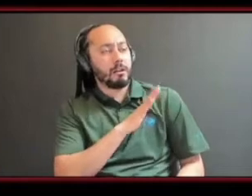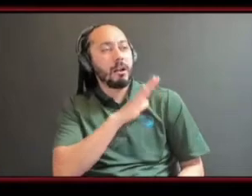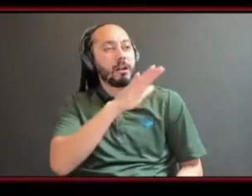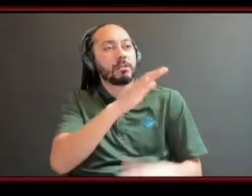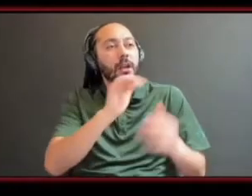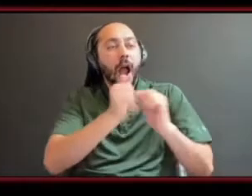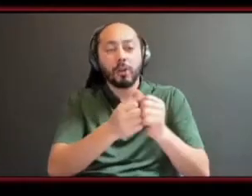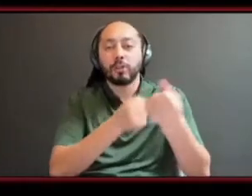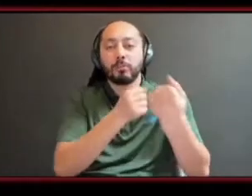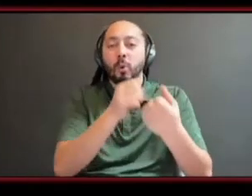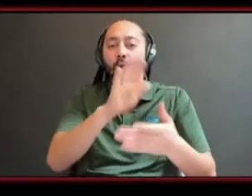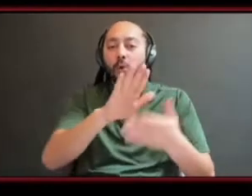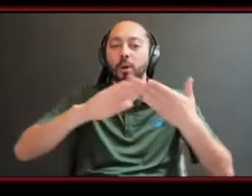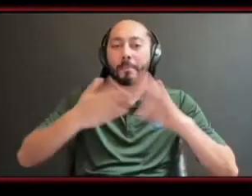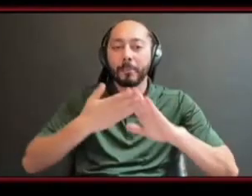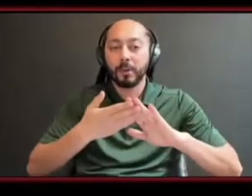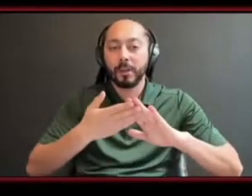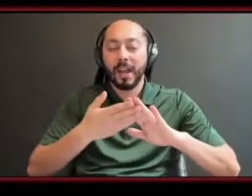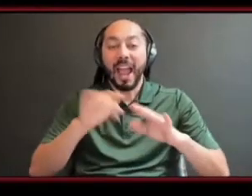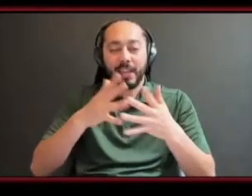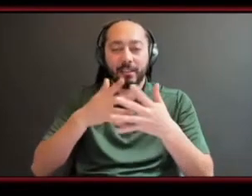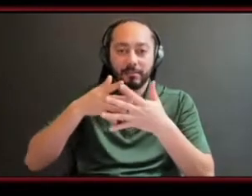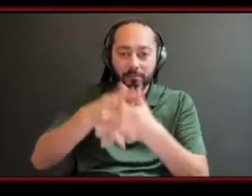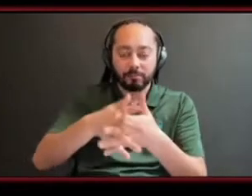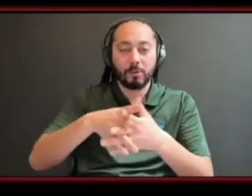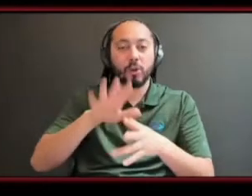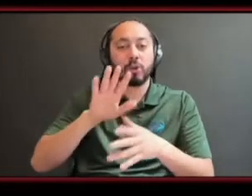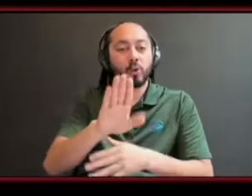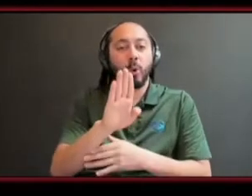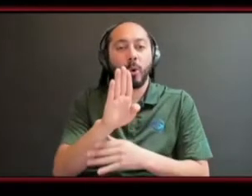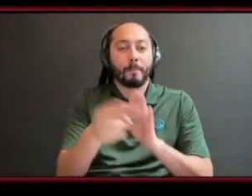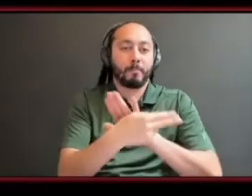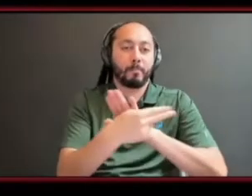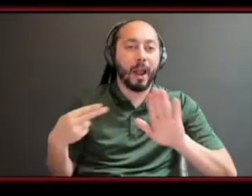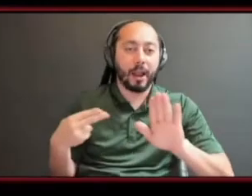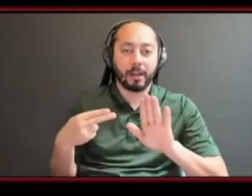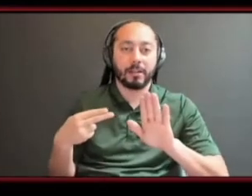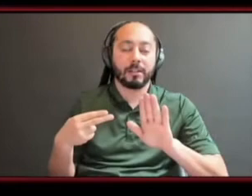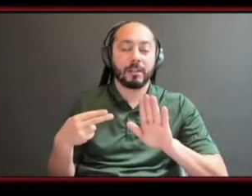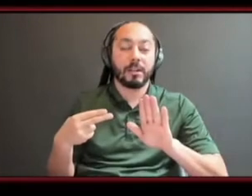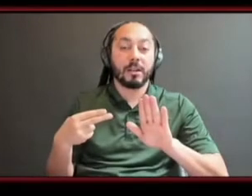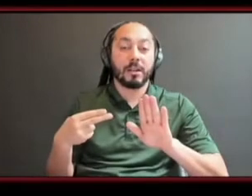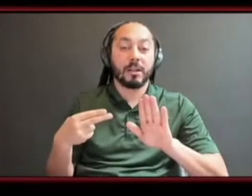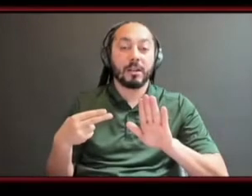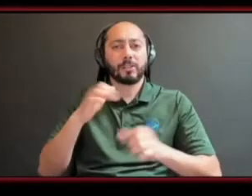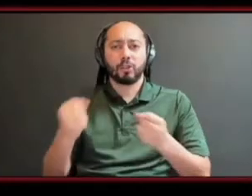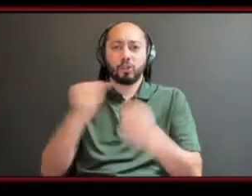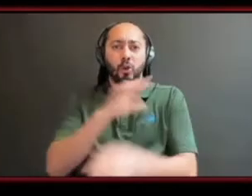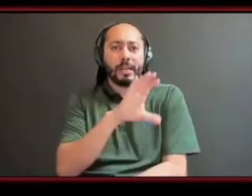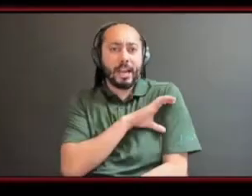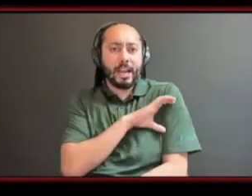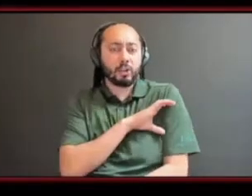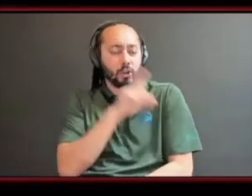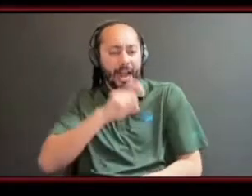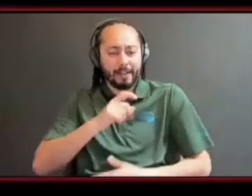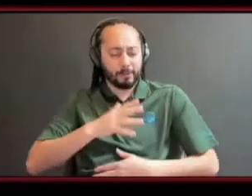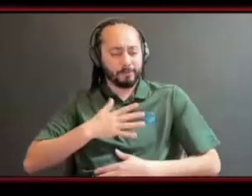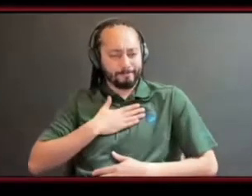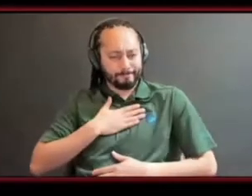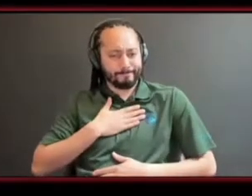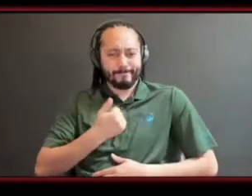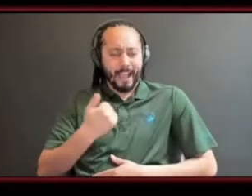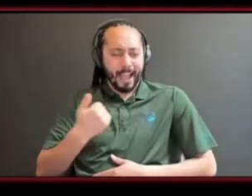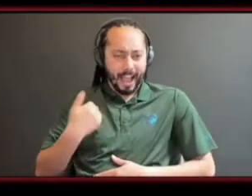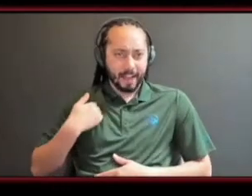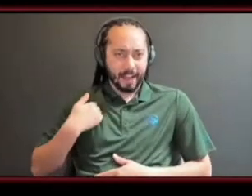brand which is you know very strong character um that you have to possess you know where people aren't going to really you know give you that and